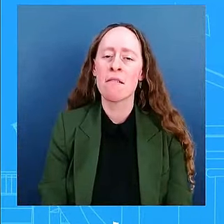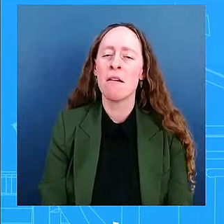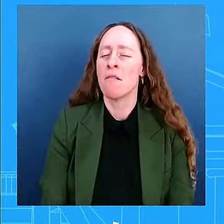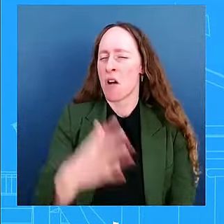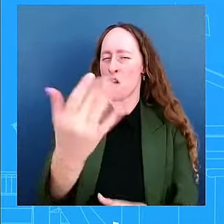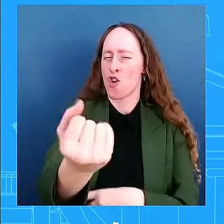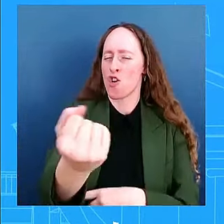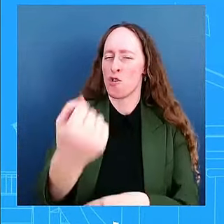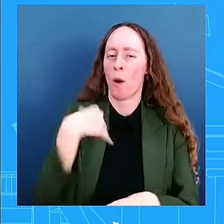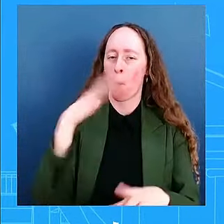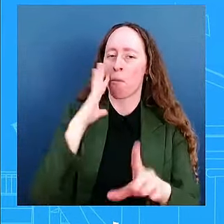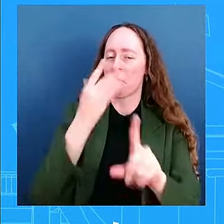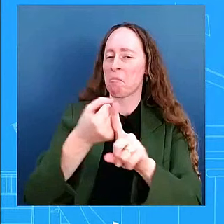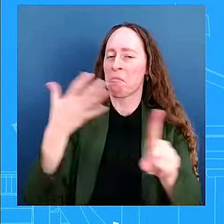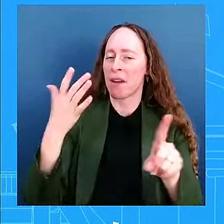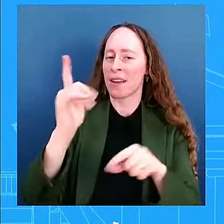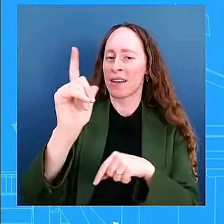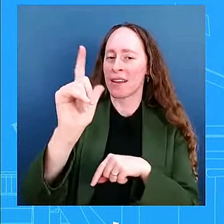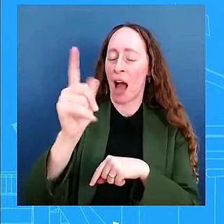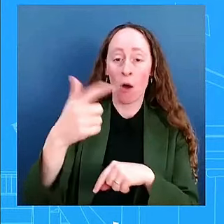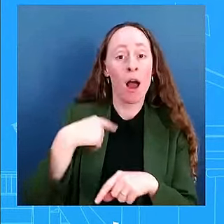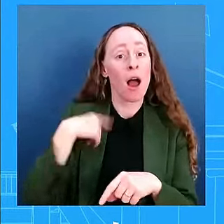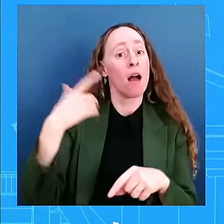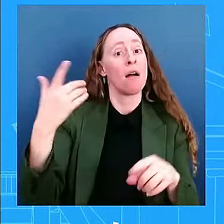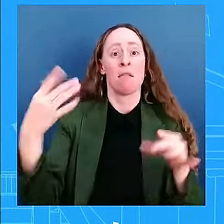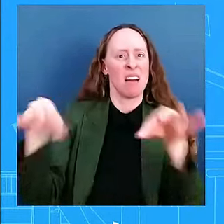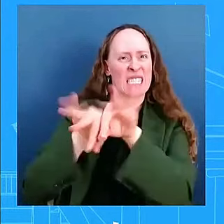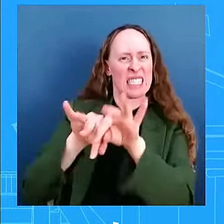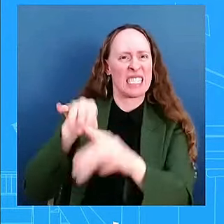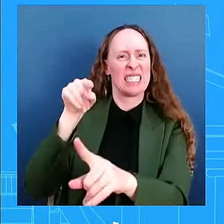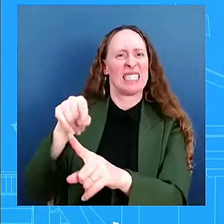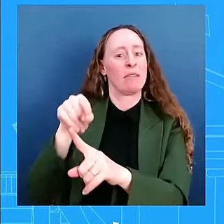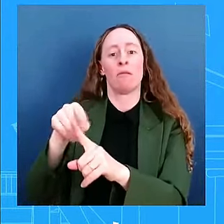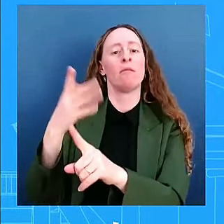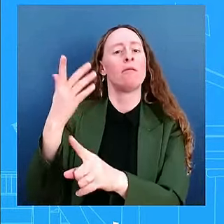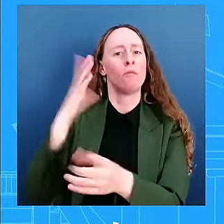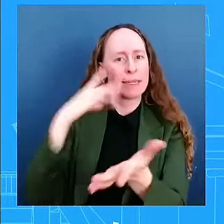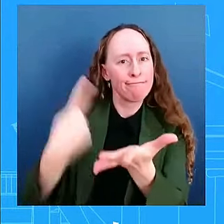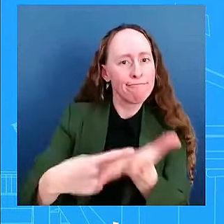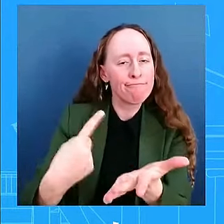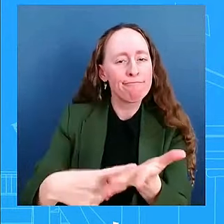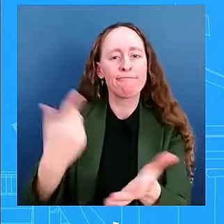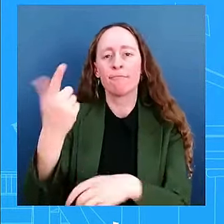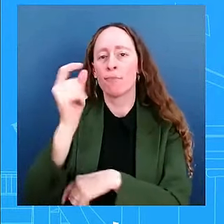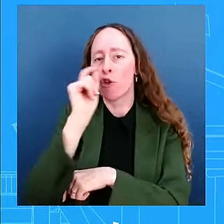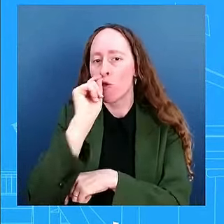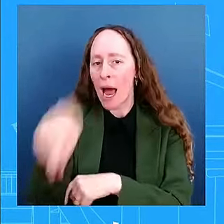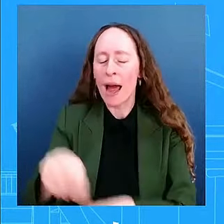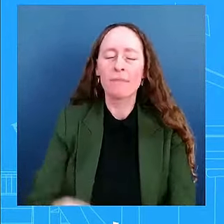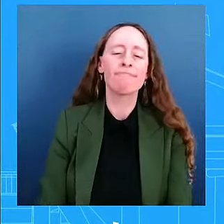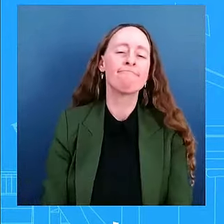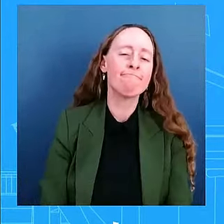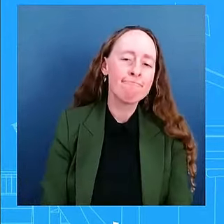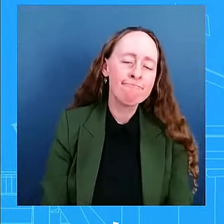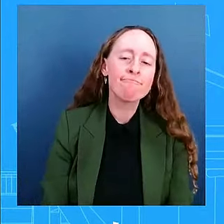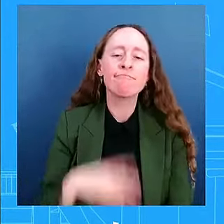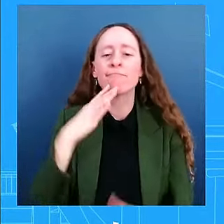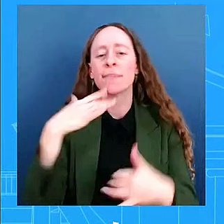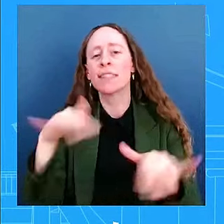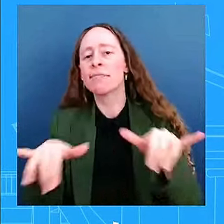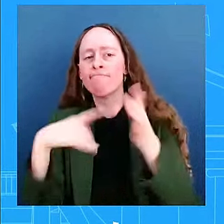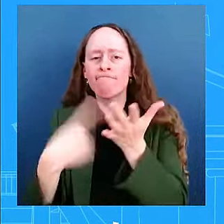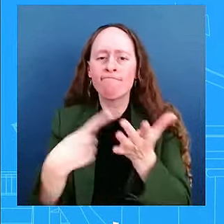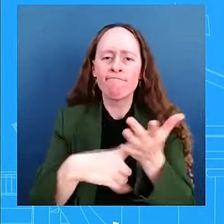travel that he's doing is going to be around Ukraine, uh, the continuing support of Ukraine, of, um, Ukrainians as they